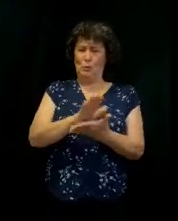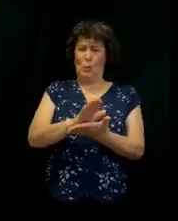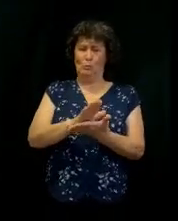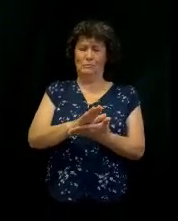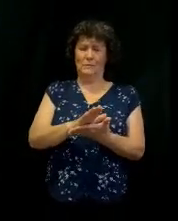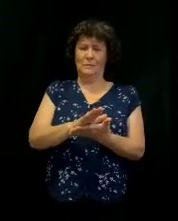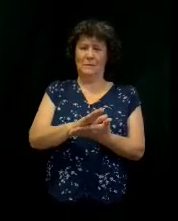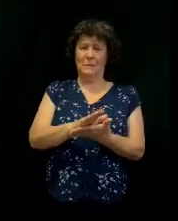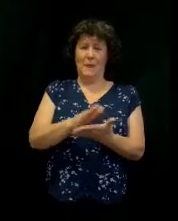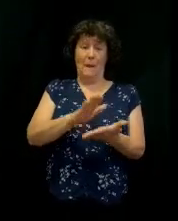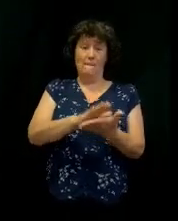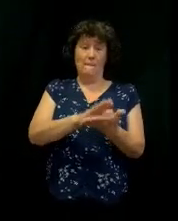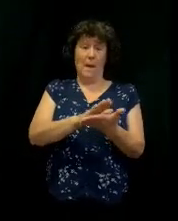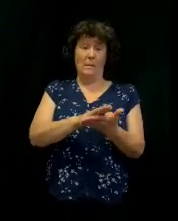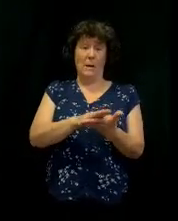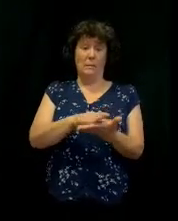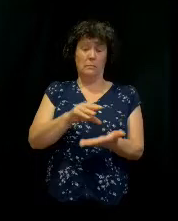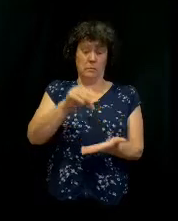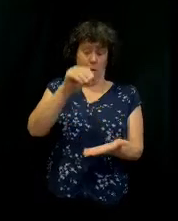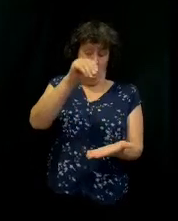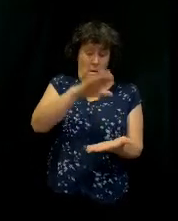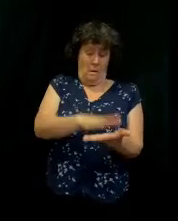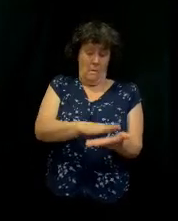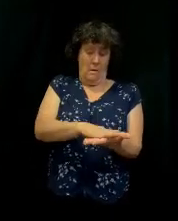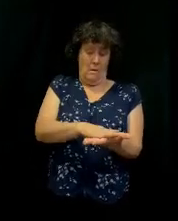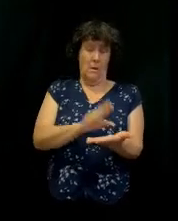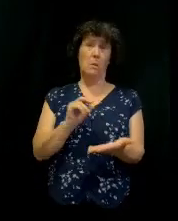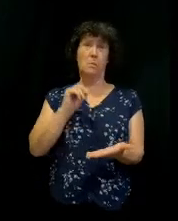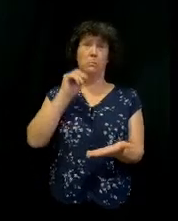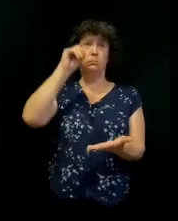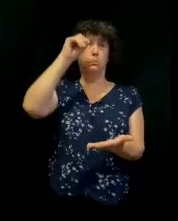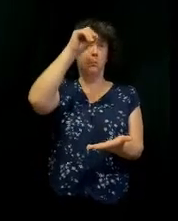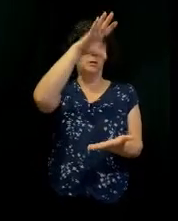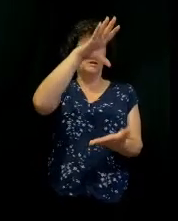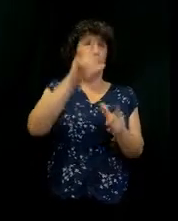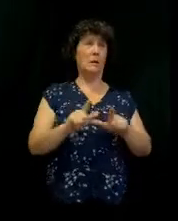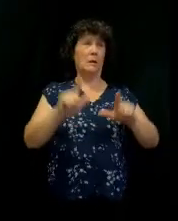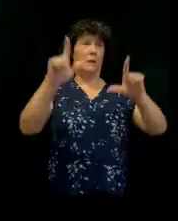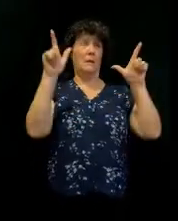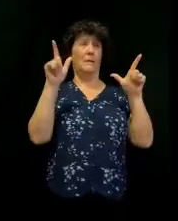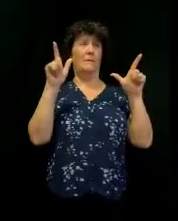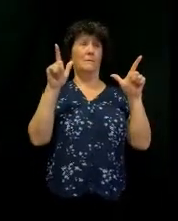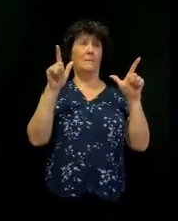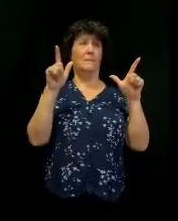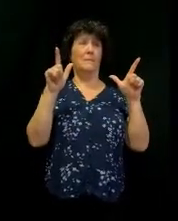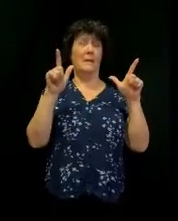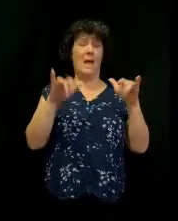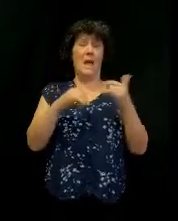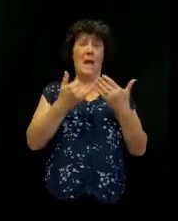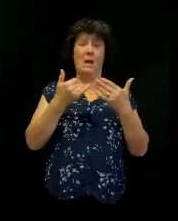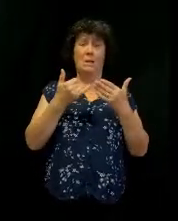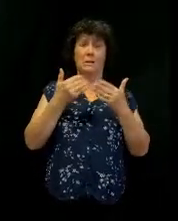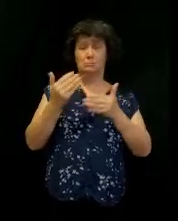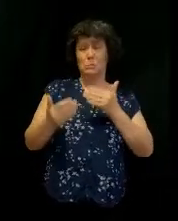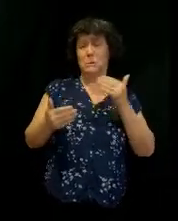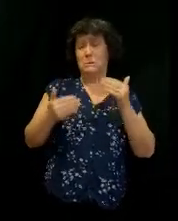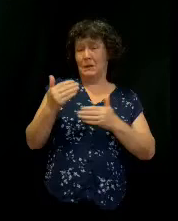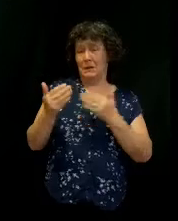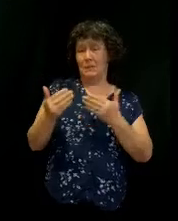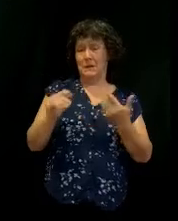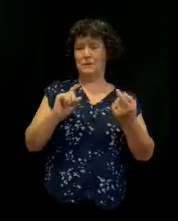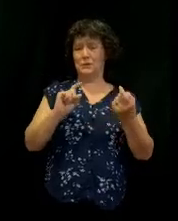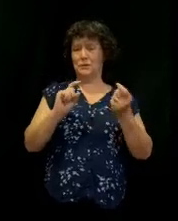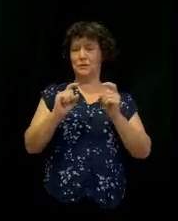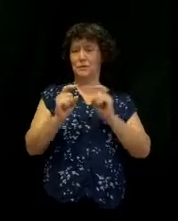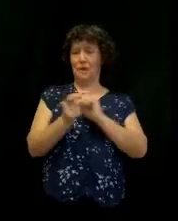Putting those things up there. Singing those songs. I can remember the movement. Remember how we progressed, right? Just how things moved